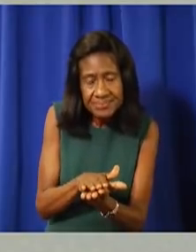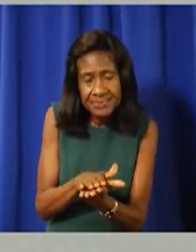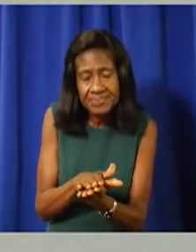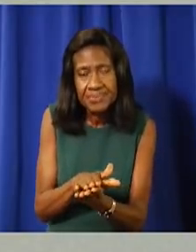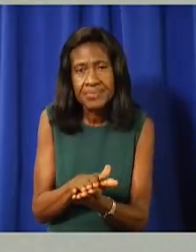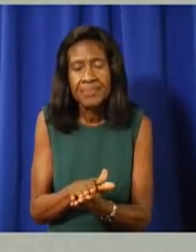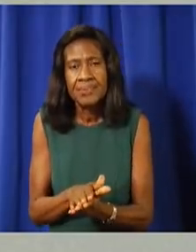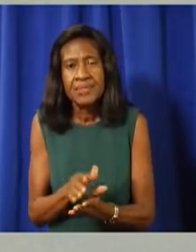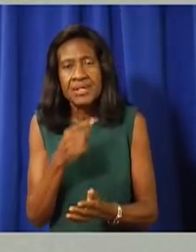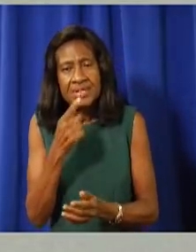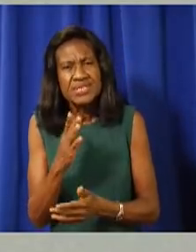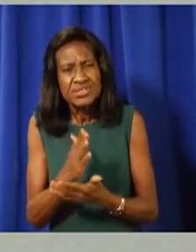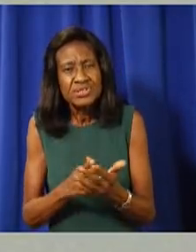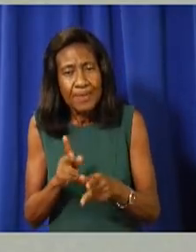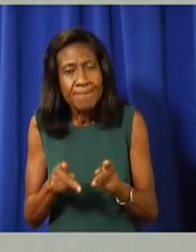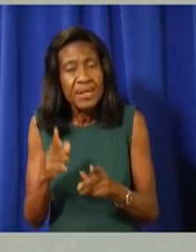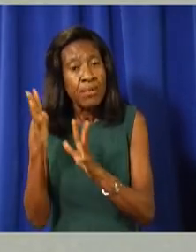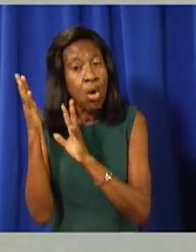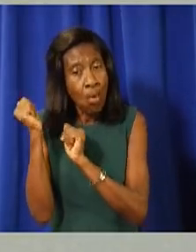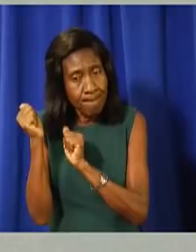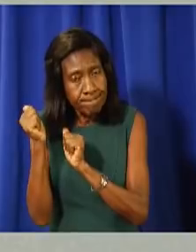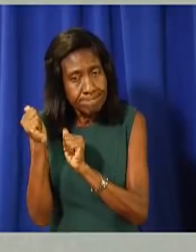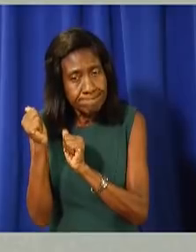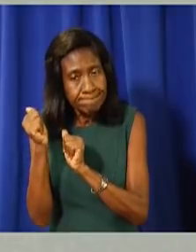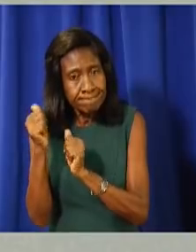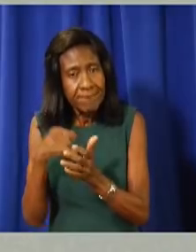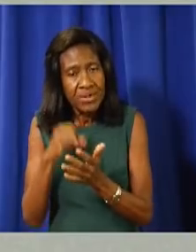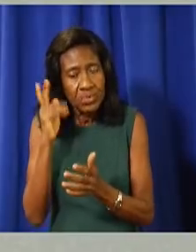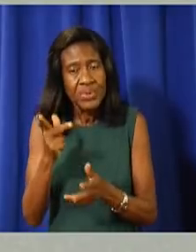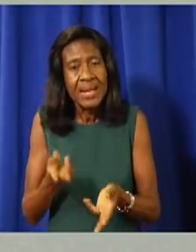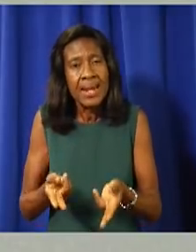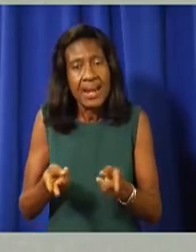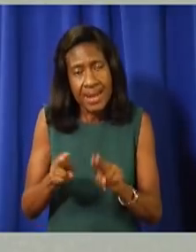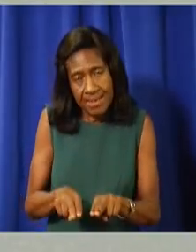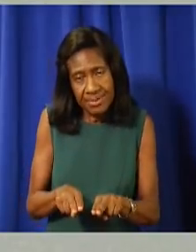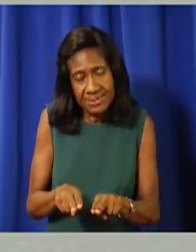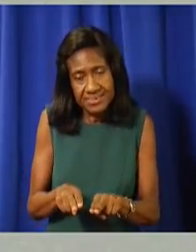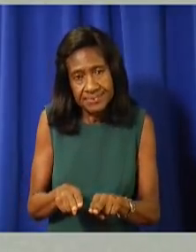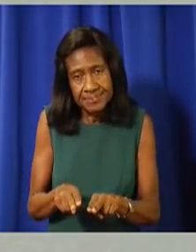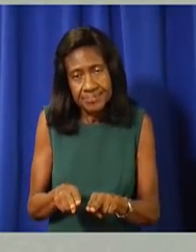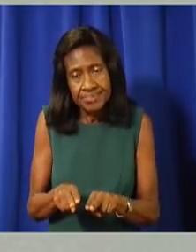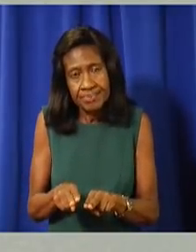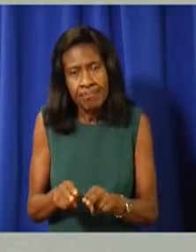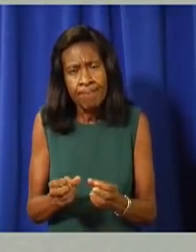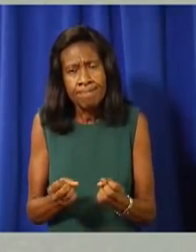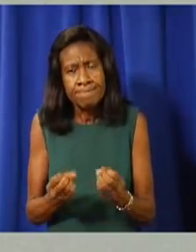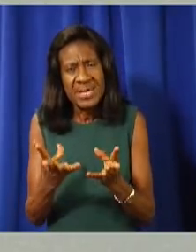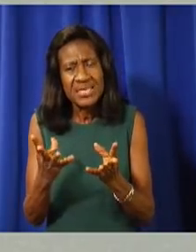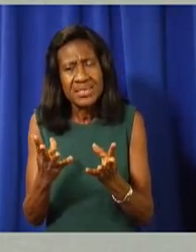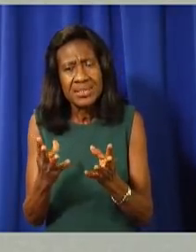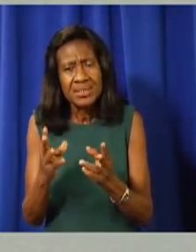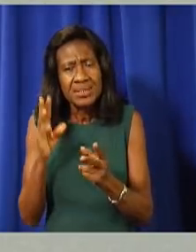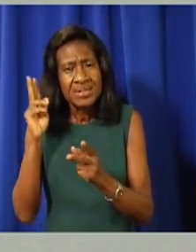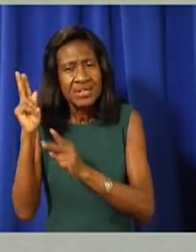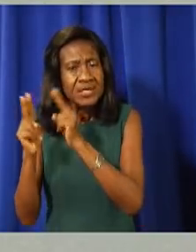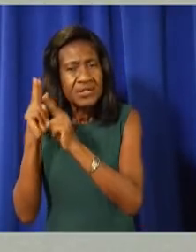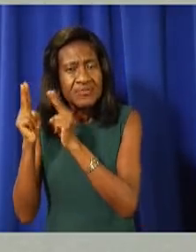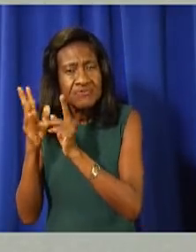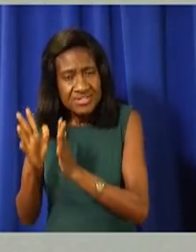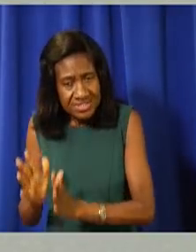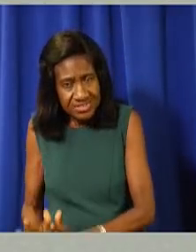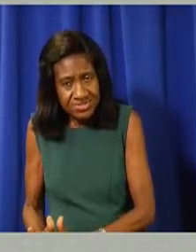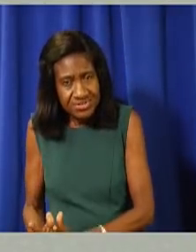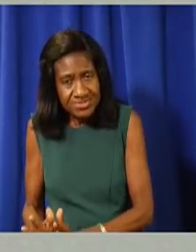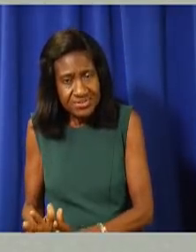month. As a key source market for our tourism visitors and a major destination for